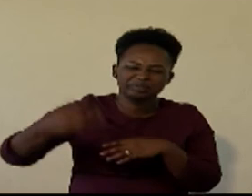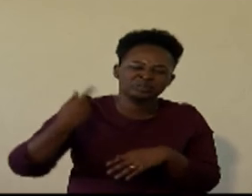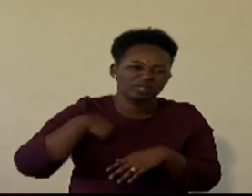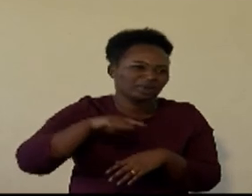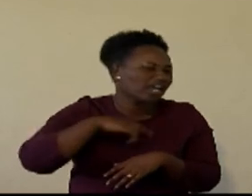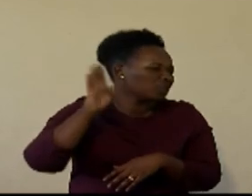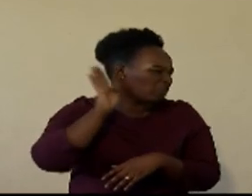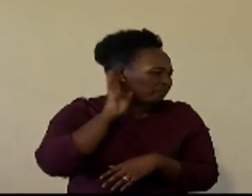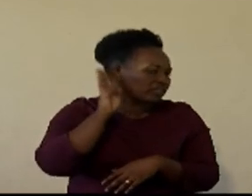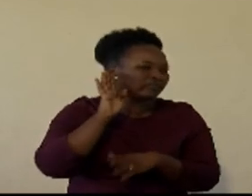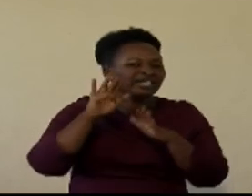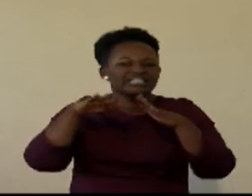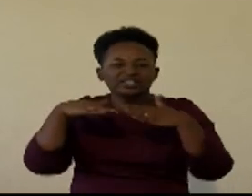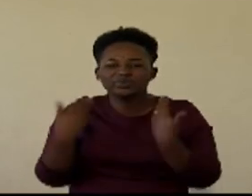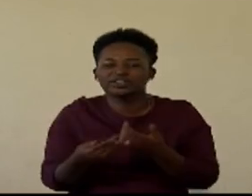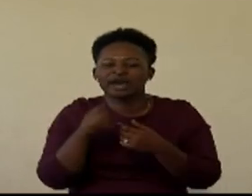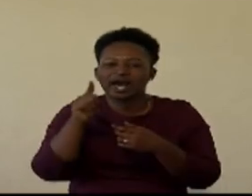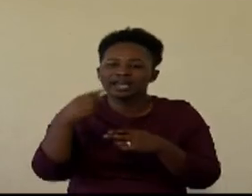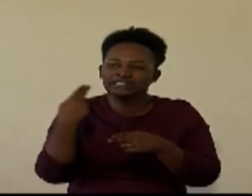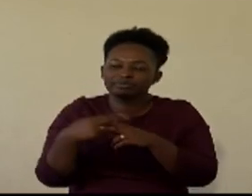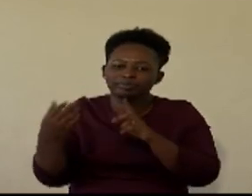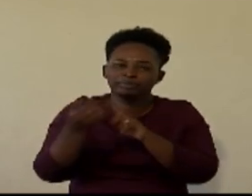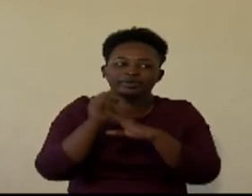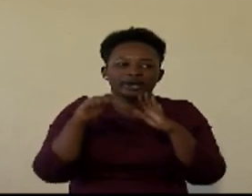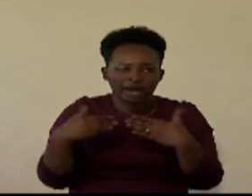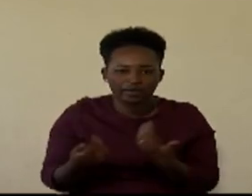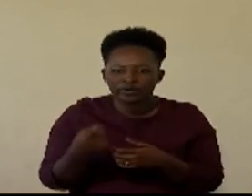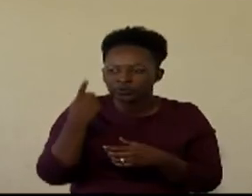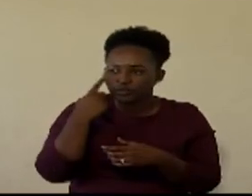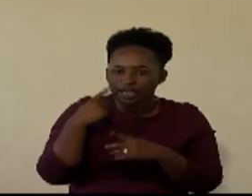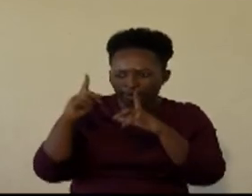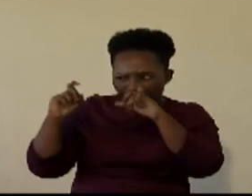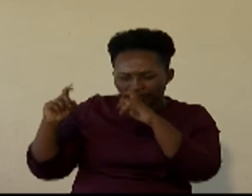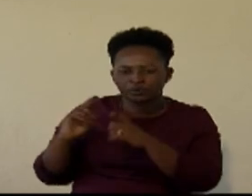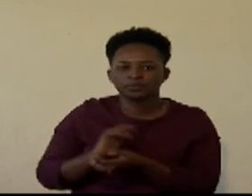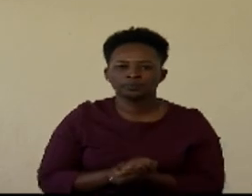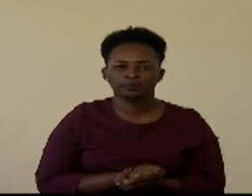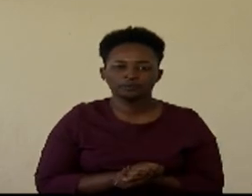how do they get these names and what is the reference now let's look at the background of the picture